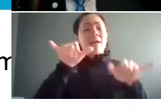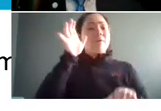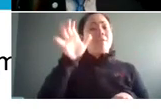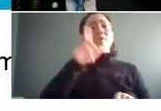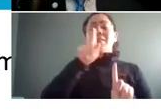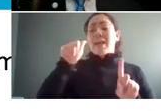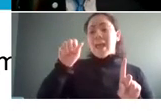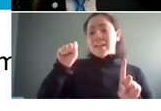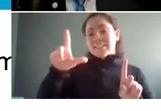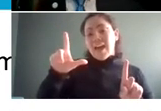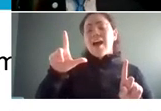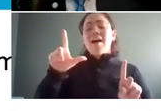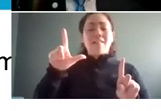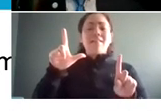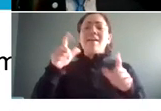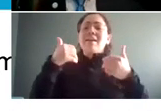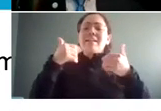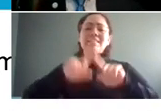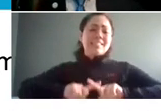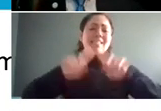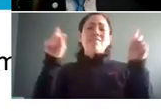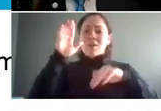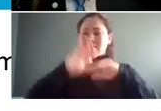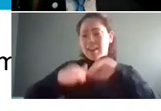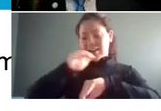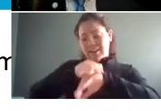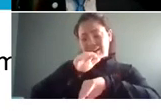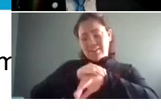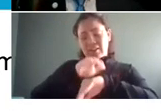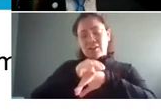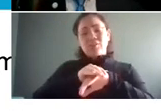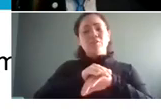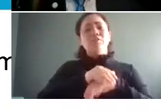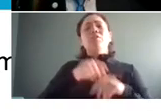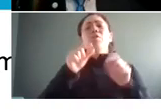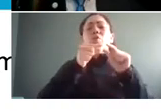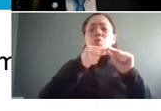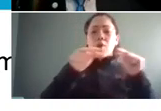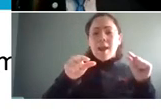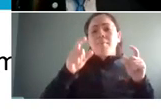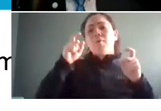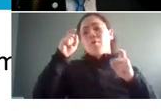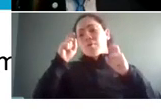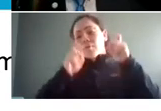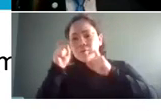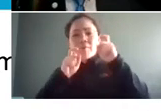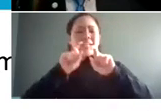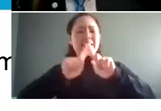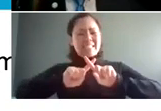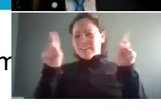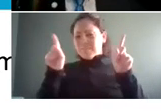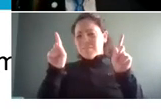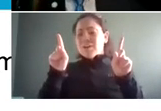sign language is very very different than the english language a lot of grammar that goes into american sign language